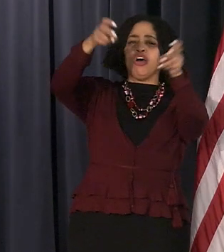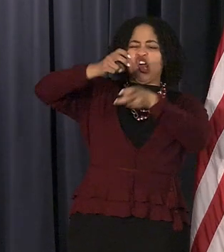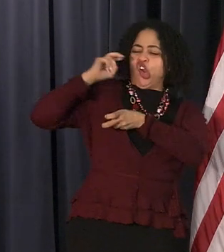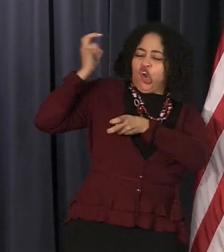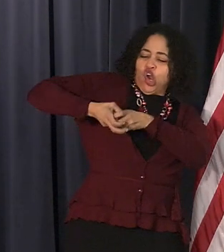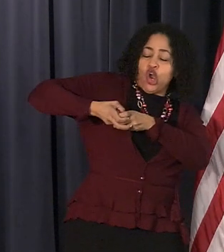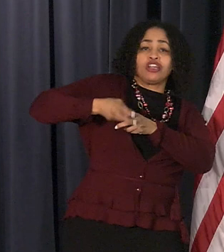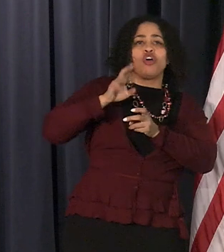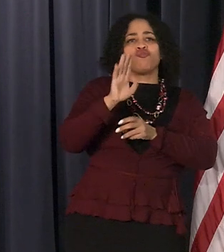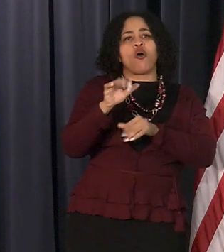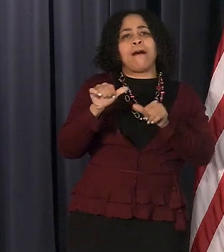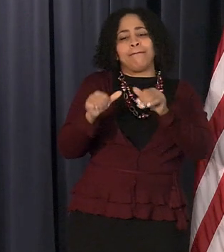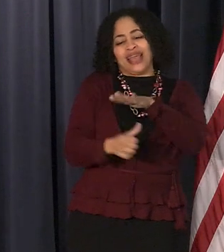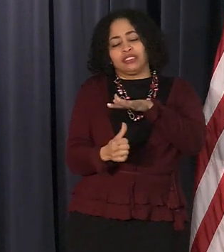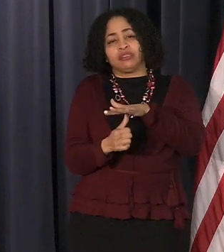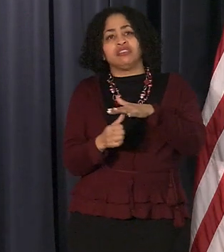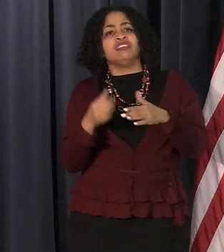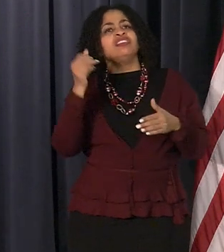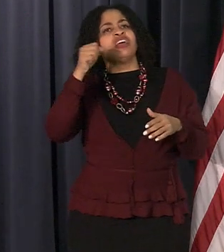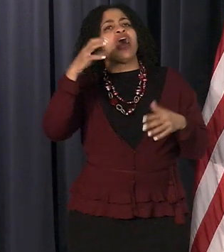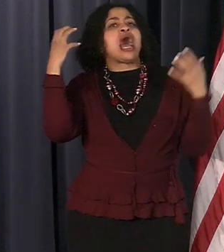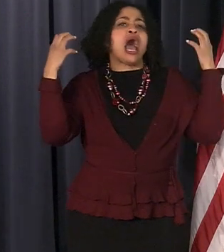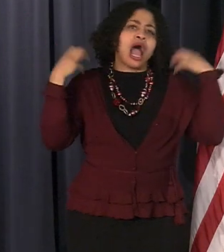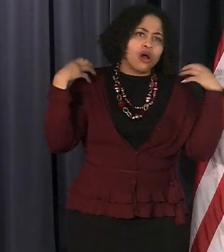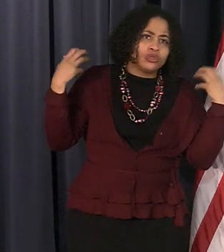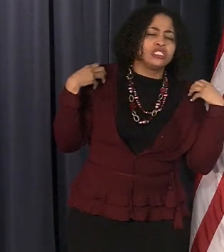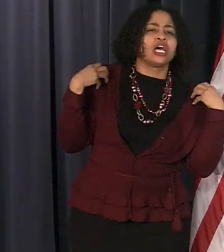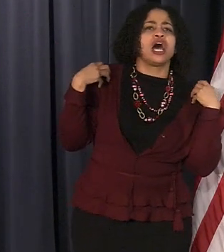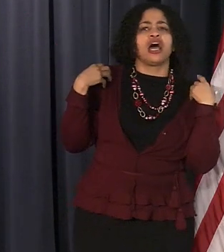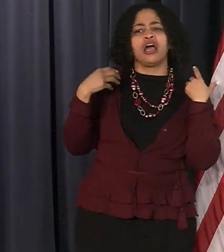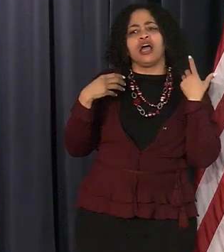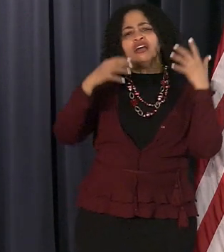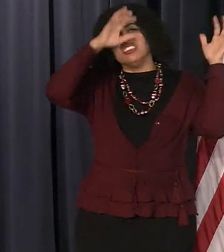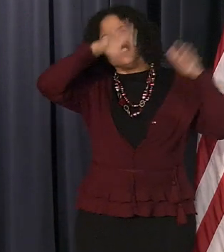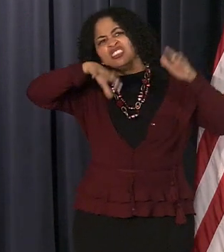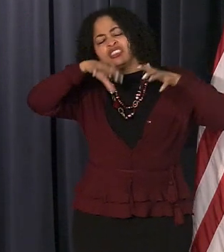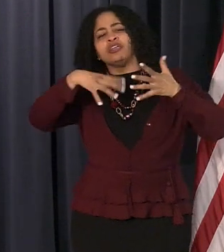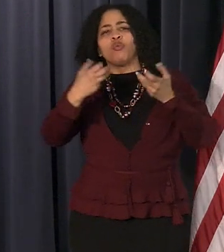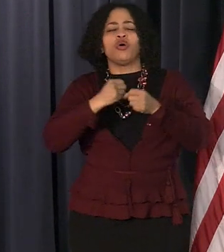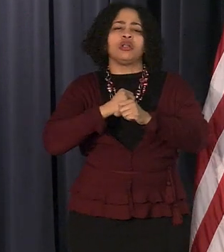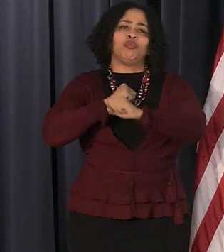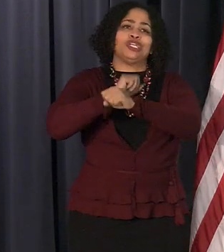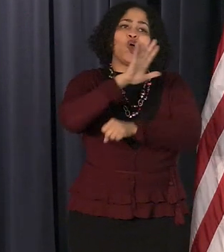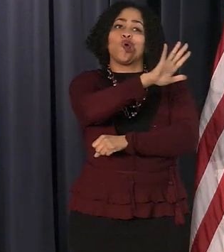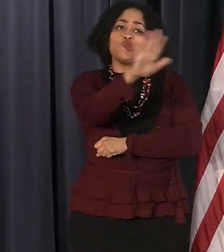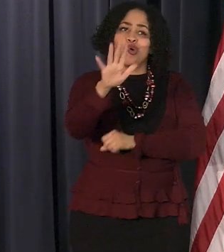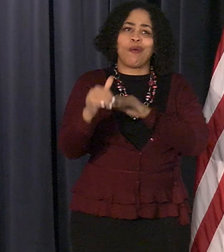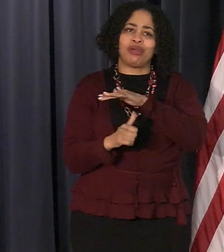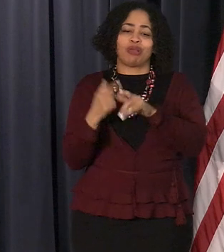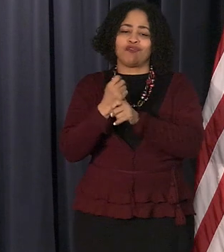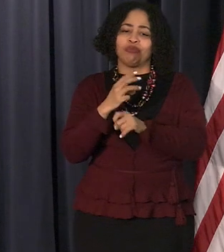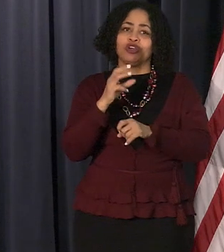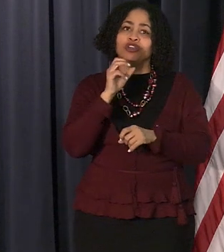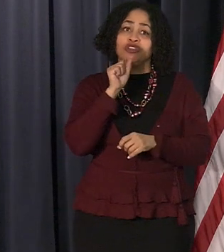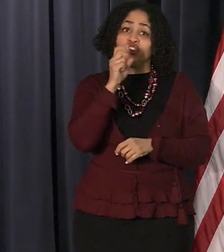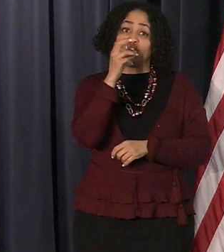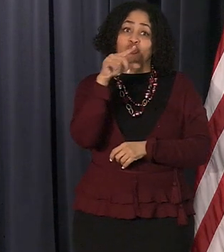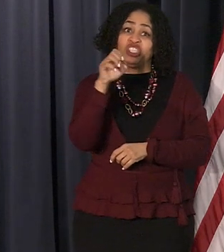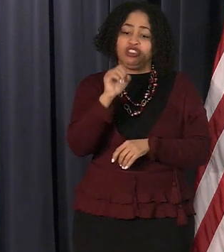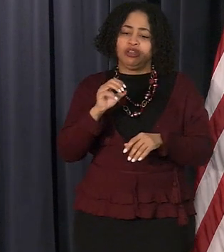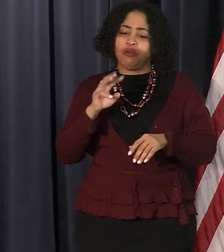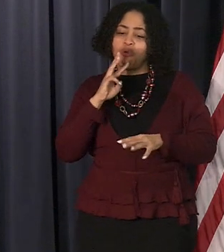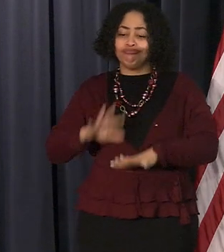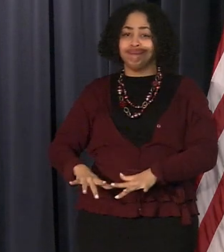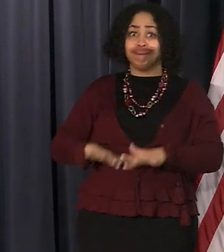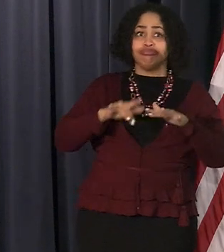rainstorm may be outside we want to protect your basement from the sewage backing up so who's going to be eligible